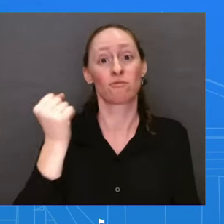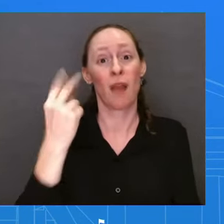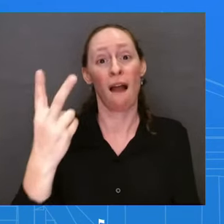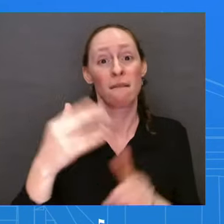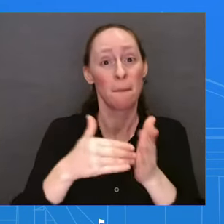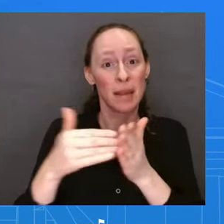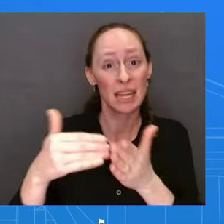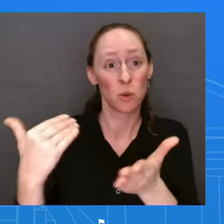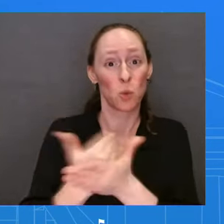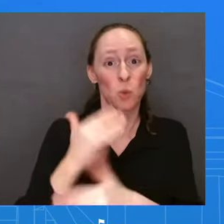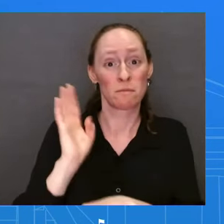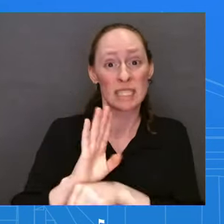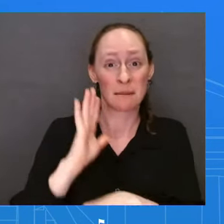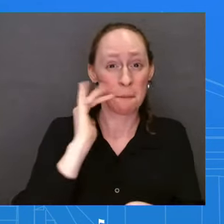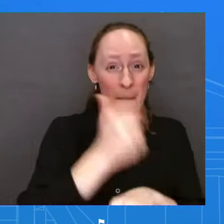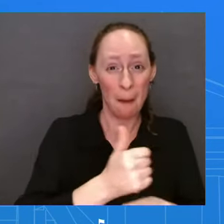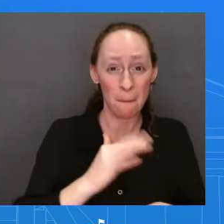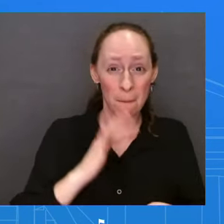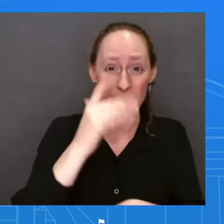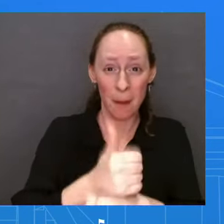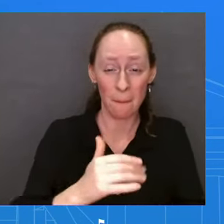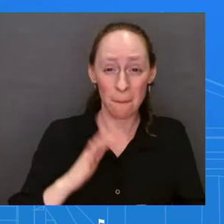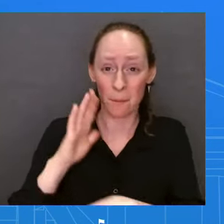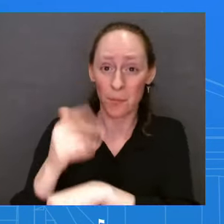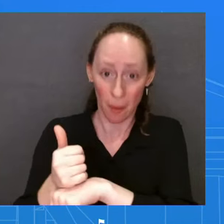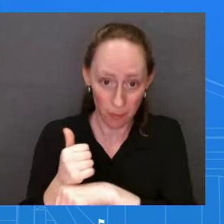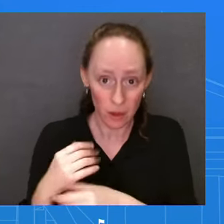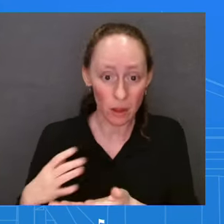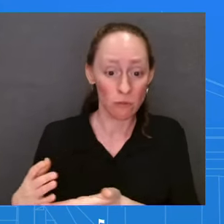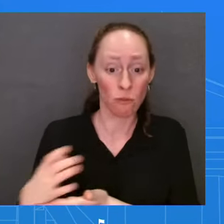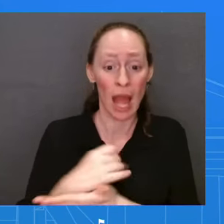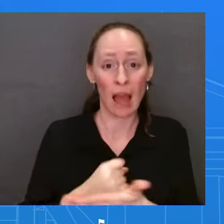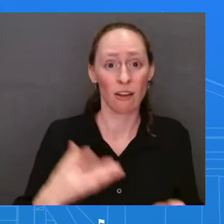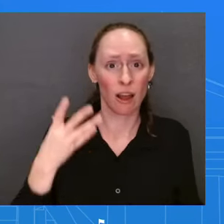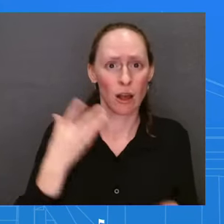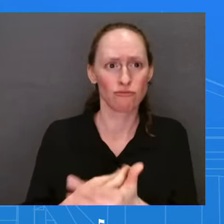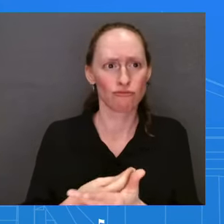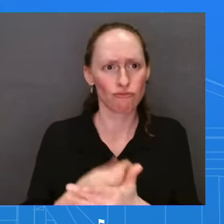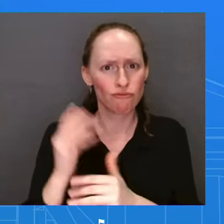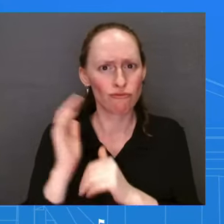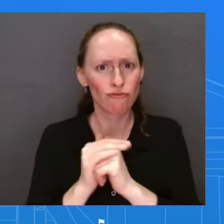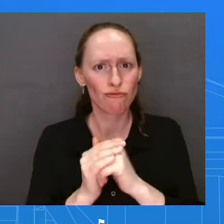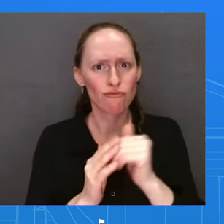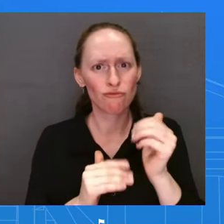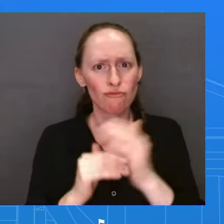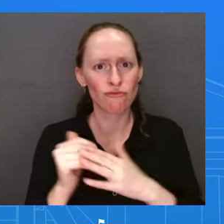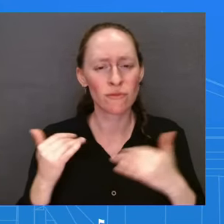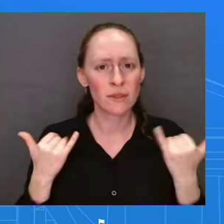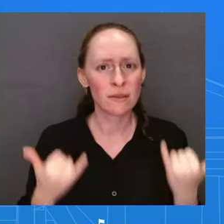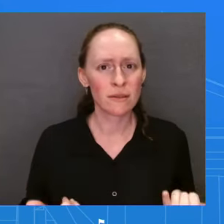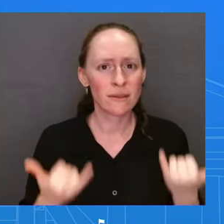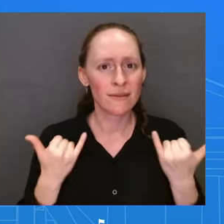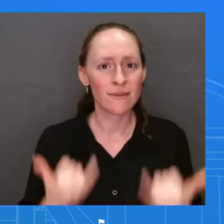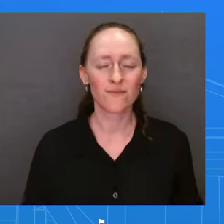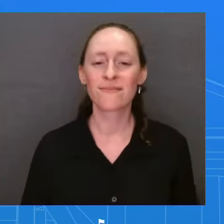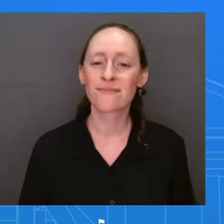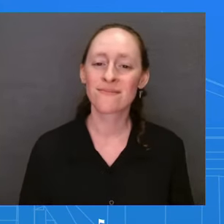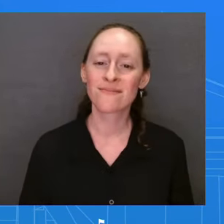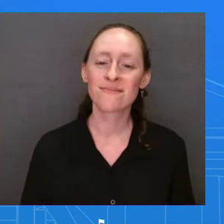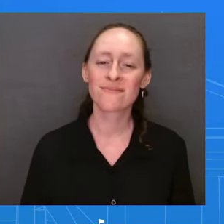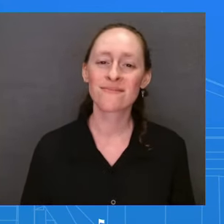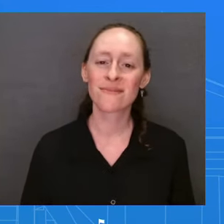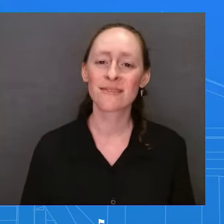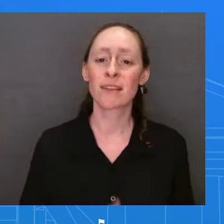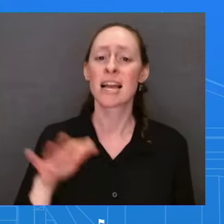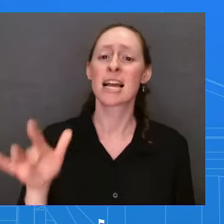they were at the beginning of this administration. Their wages are rising now, even when adjusted for inflation. There are a